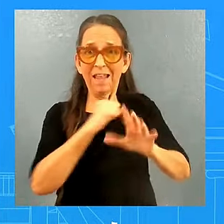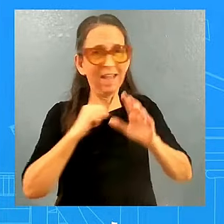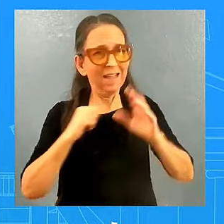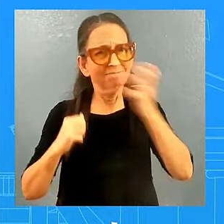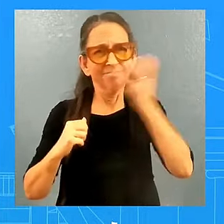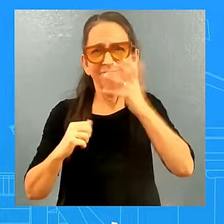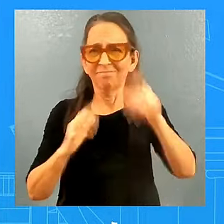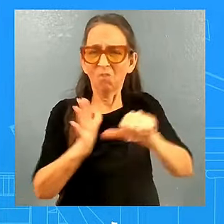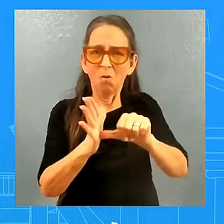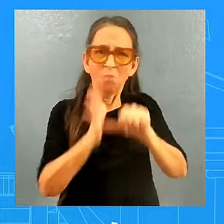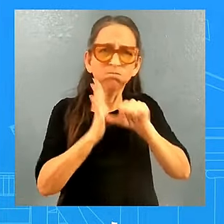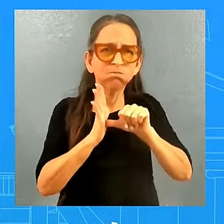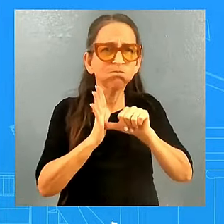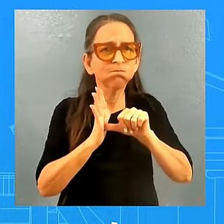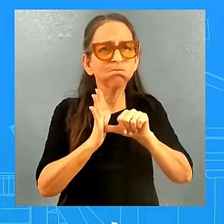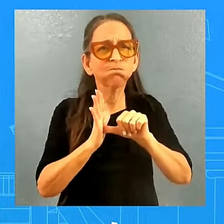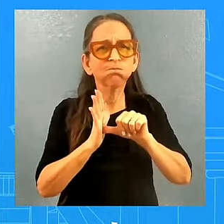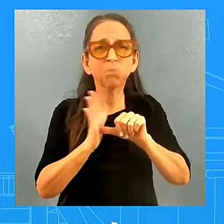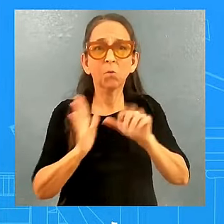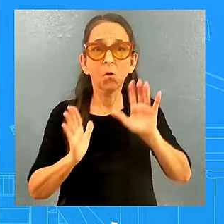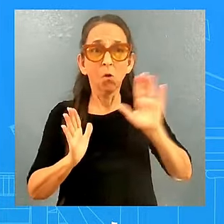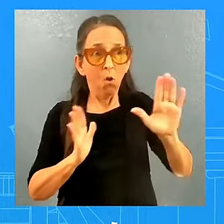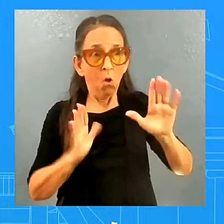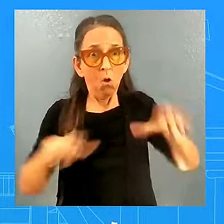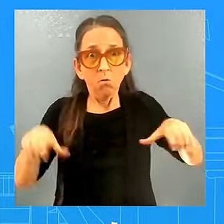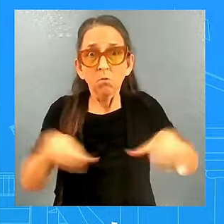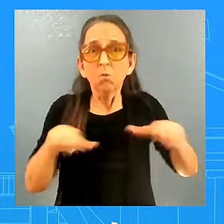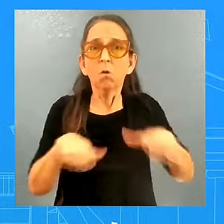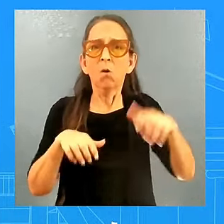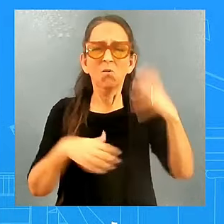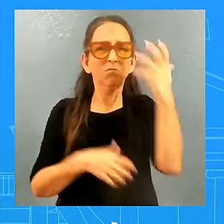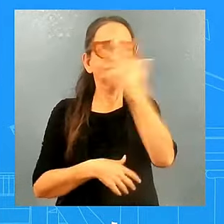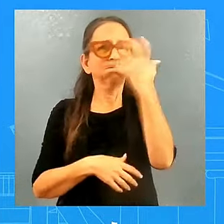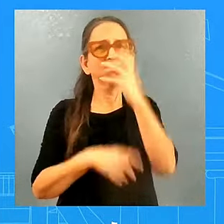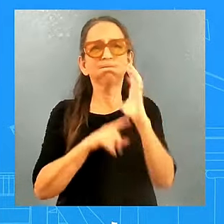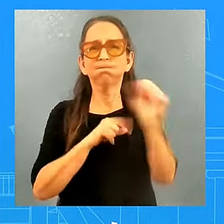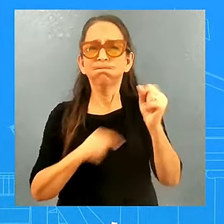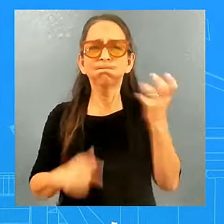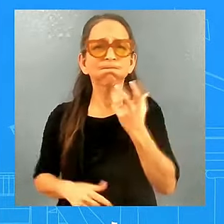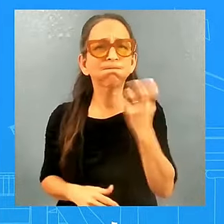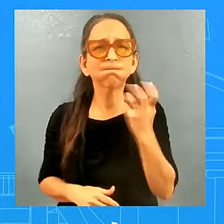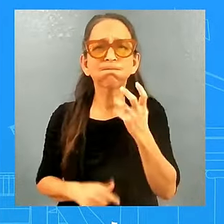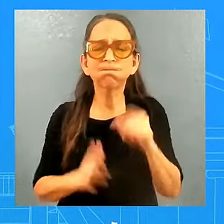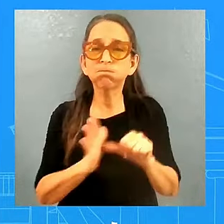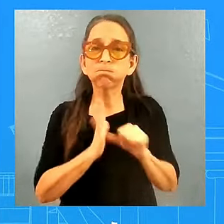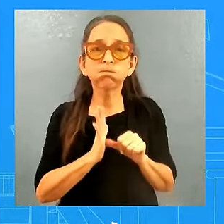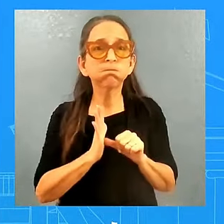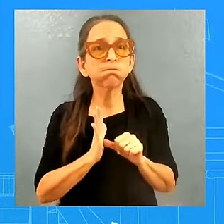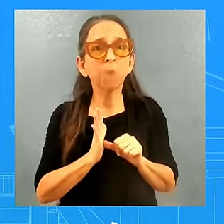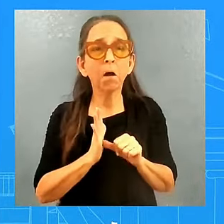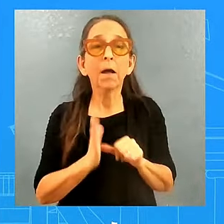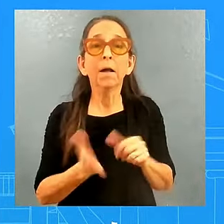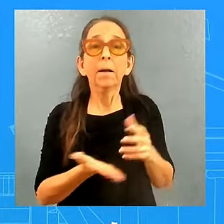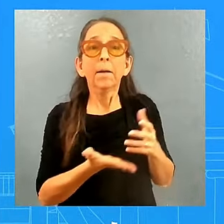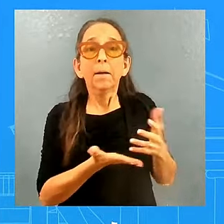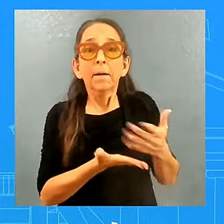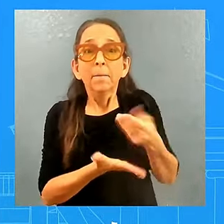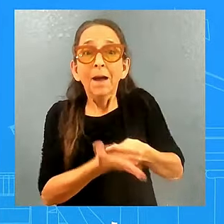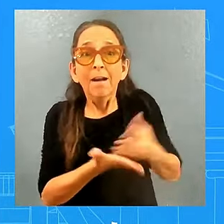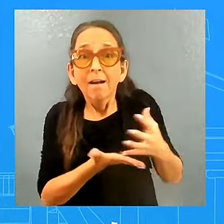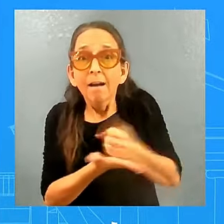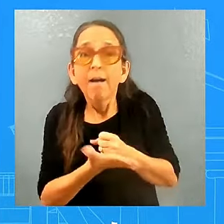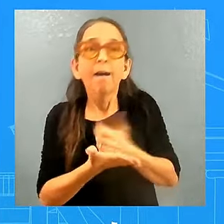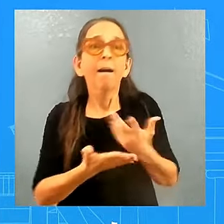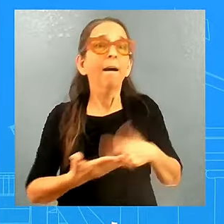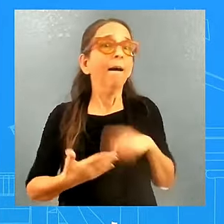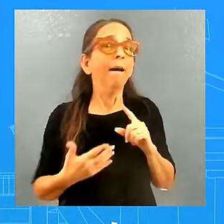it was impressive. How she, the amount of money she was able to raise, how she was able to put together a